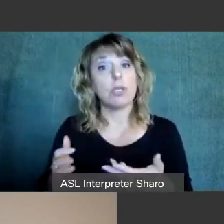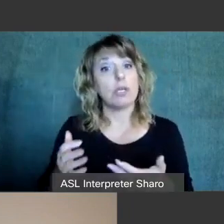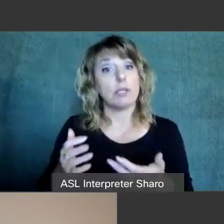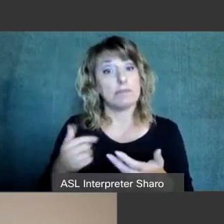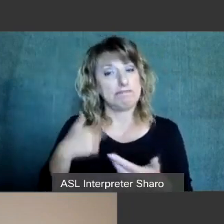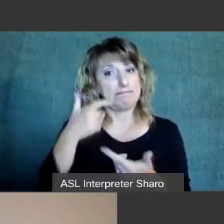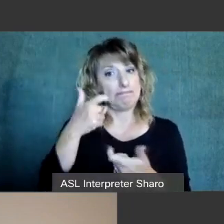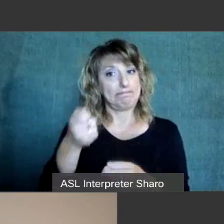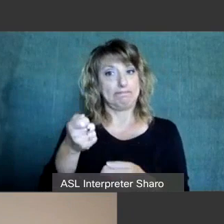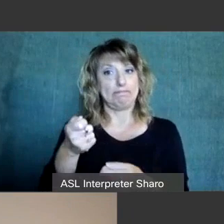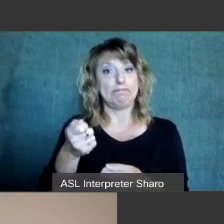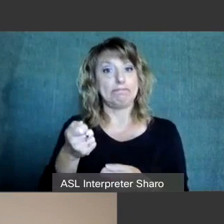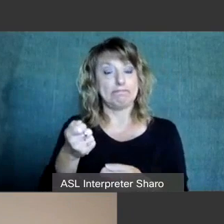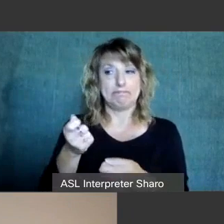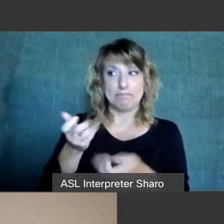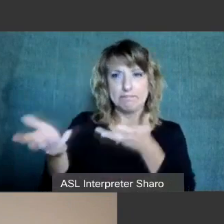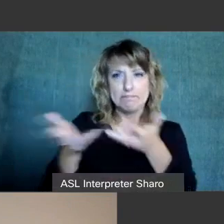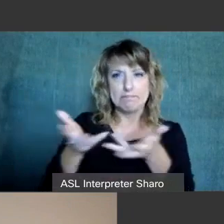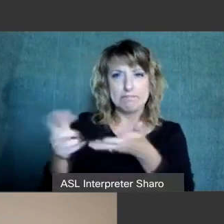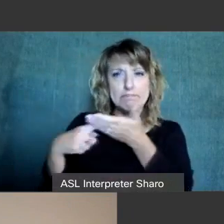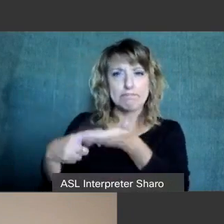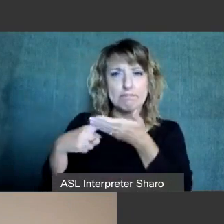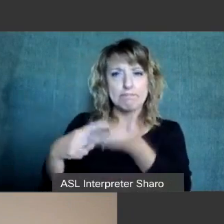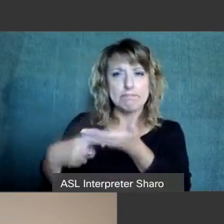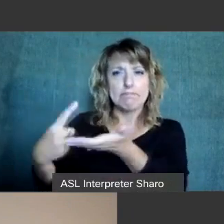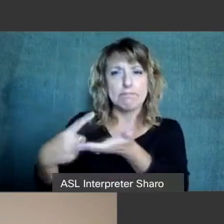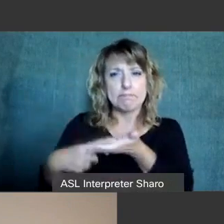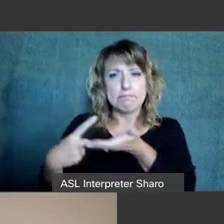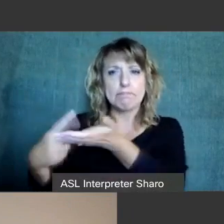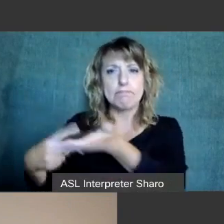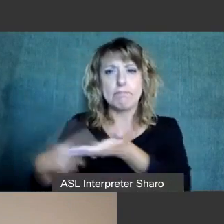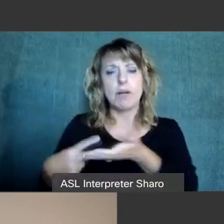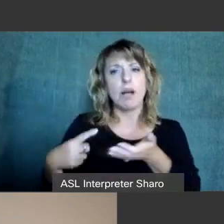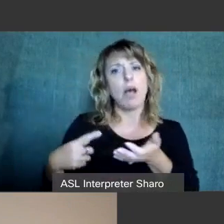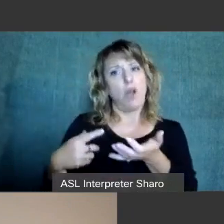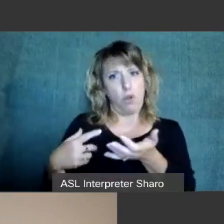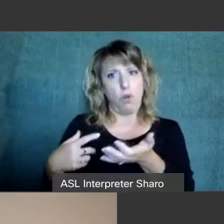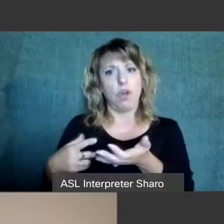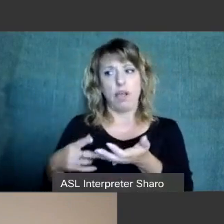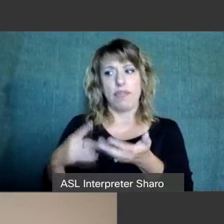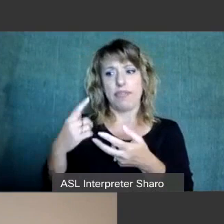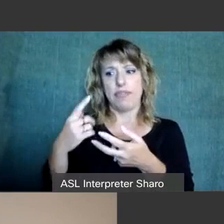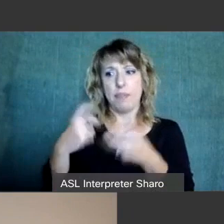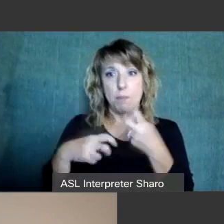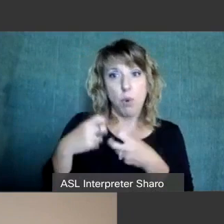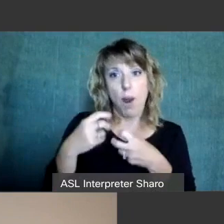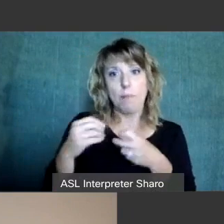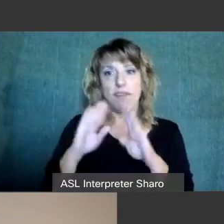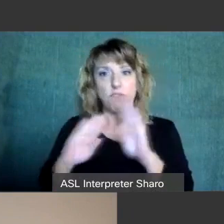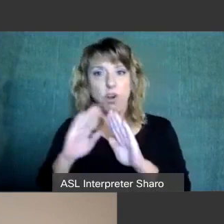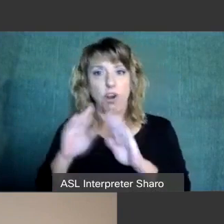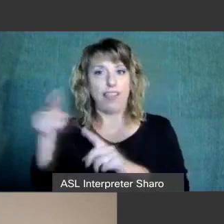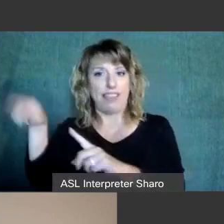conversations with them ongoing conversations of the problems and the frustrations they